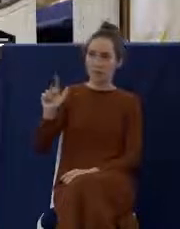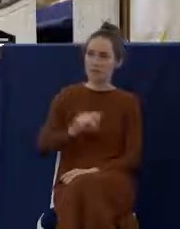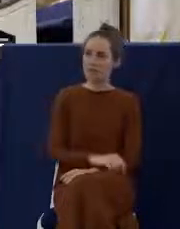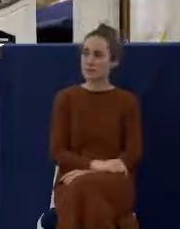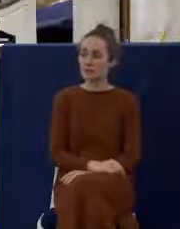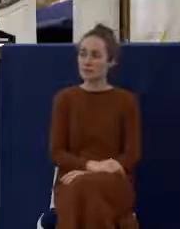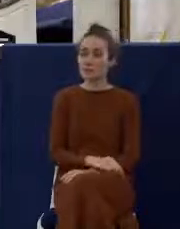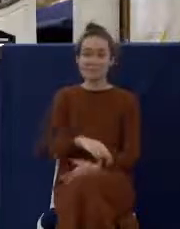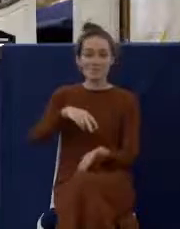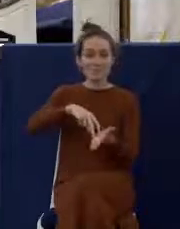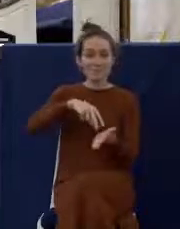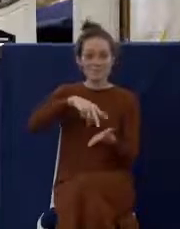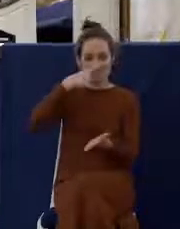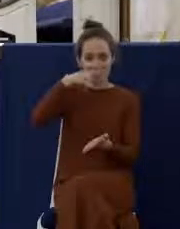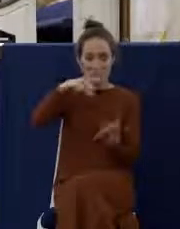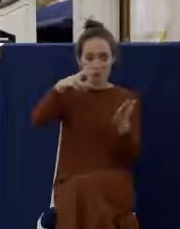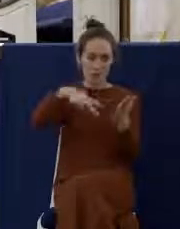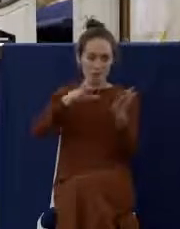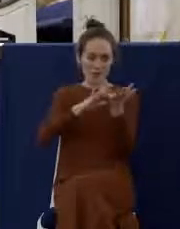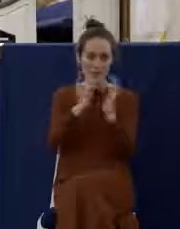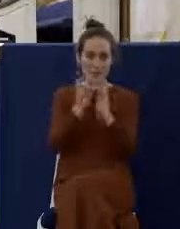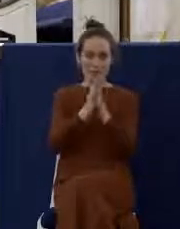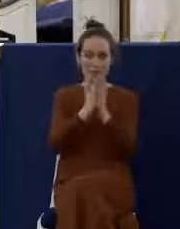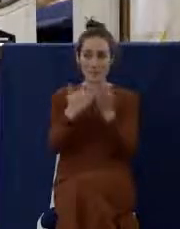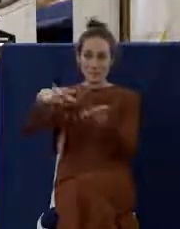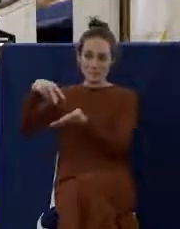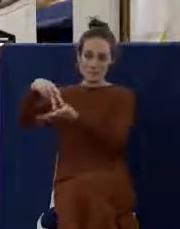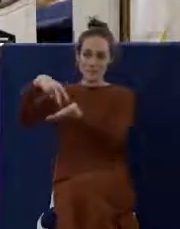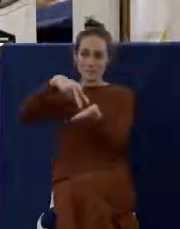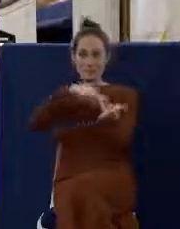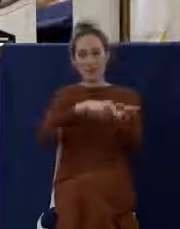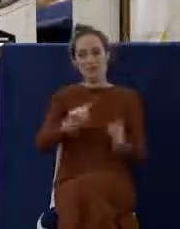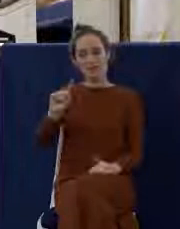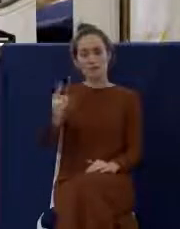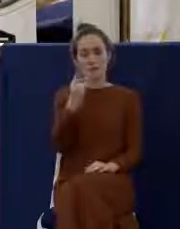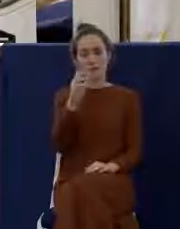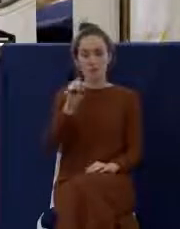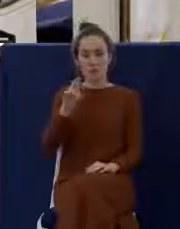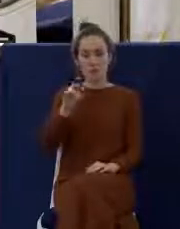Would you stand for the reading of God's Word, please? 1 Corinthians 11, verse 17.